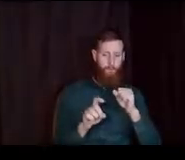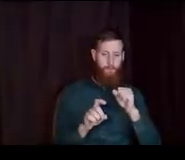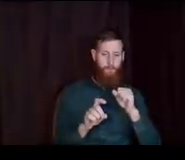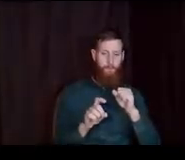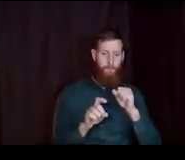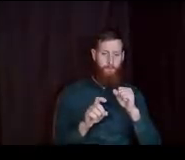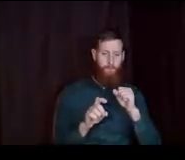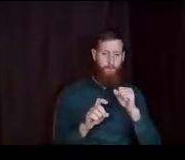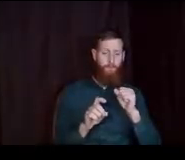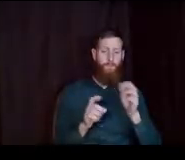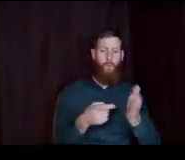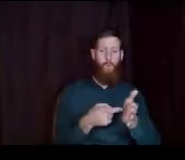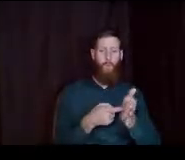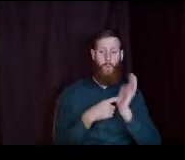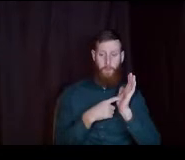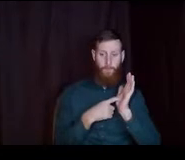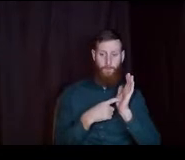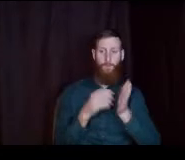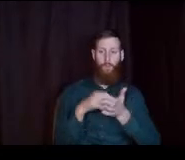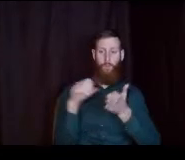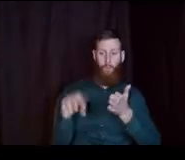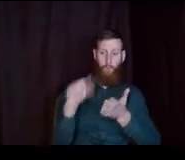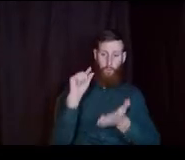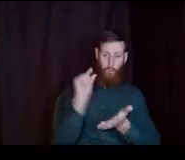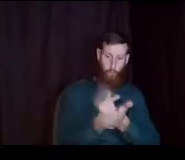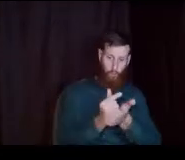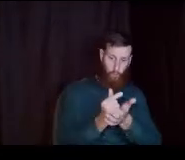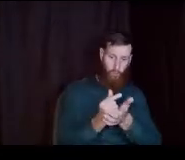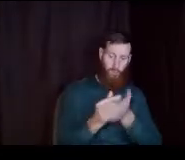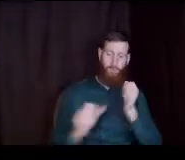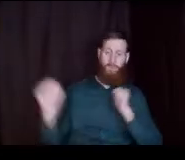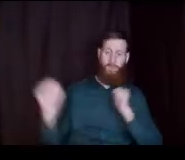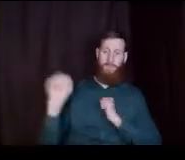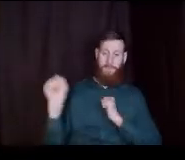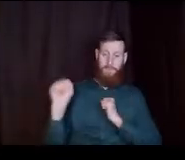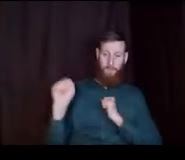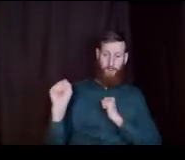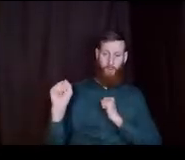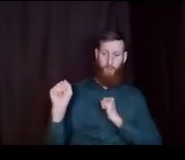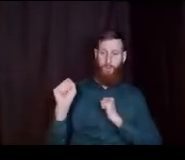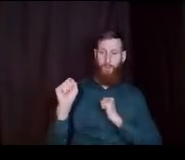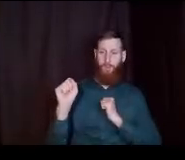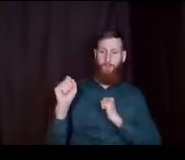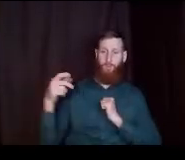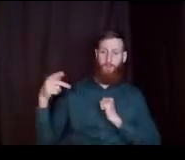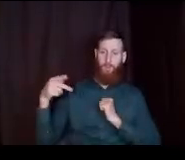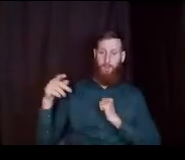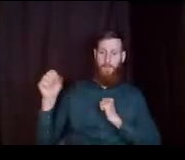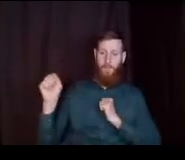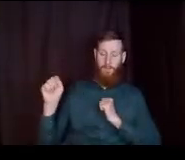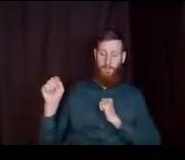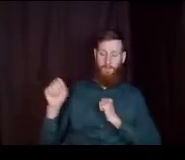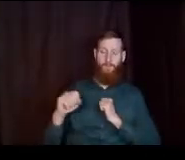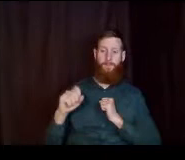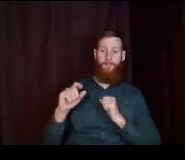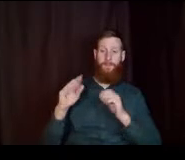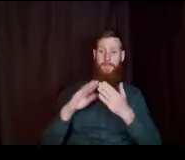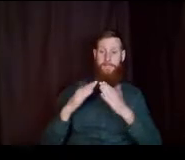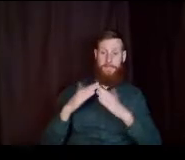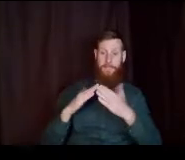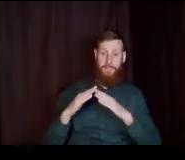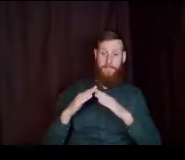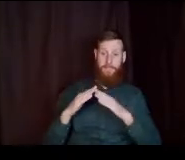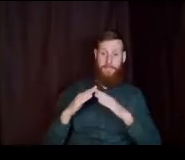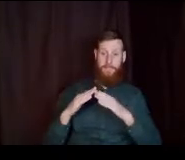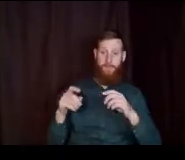The requirement is for the student to graduate. from a Seattle public high school. The city they live in either in high school. or afterwards